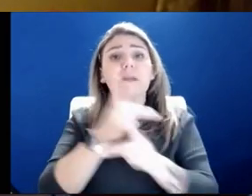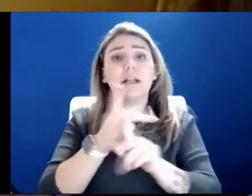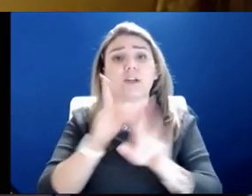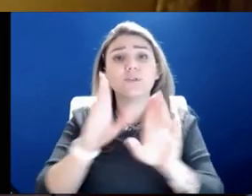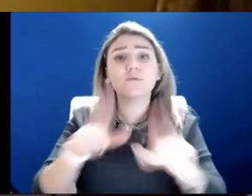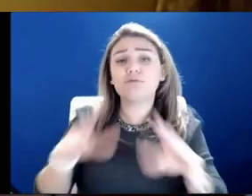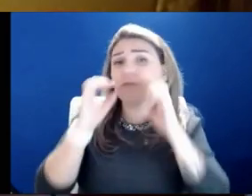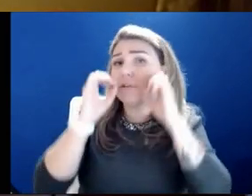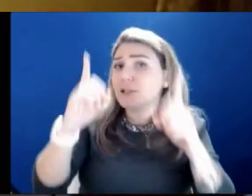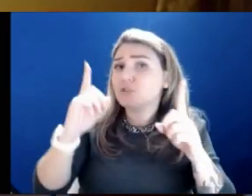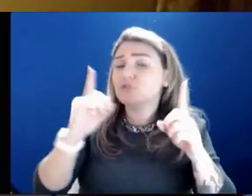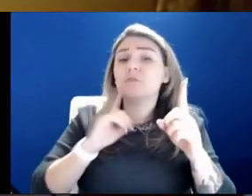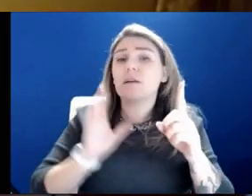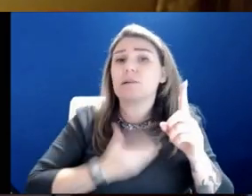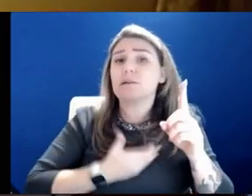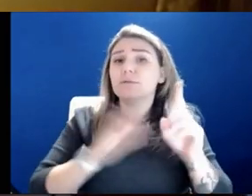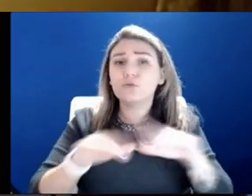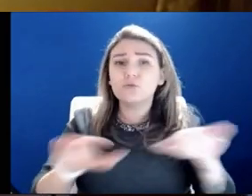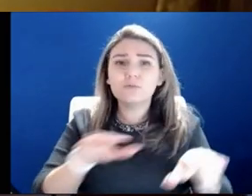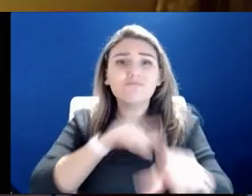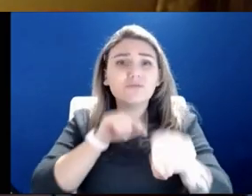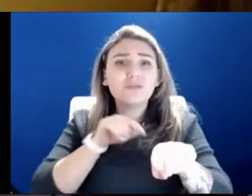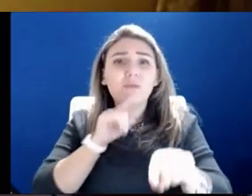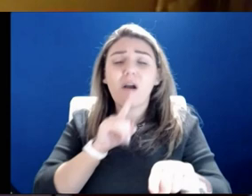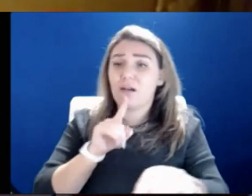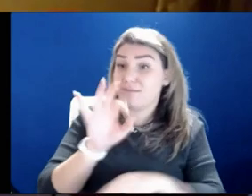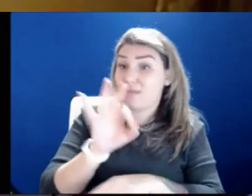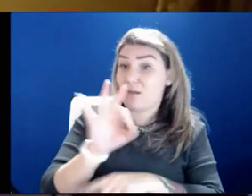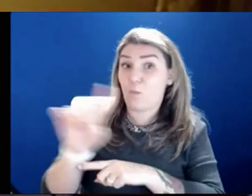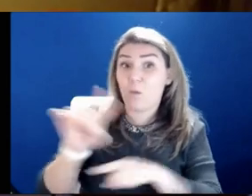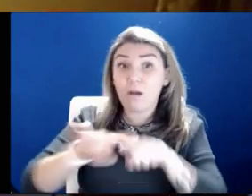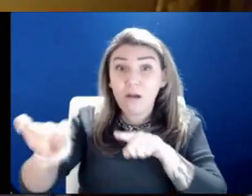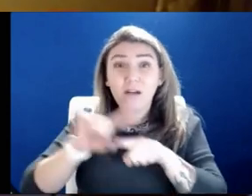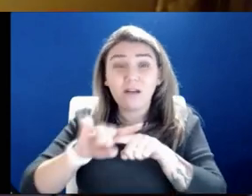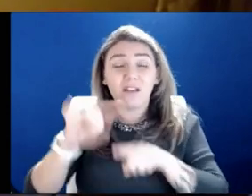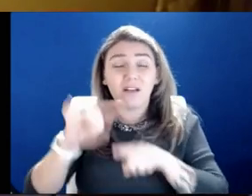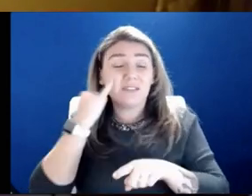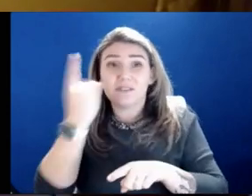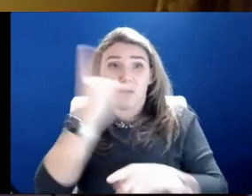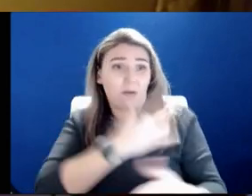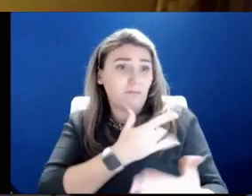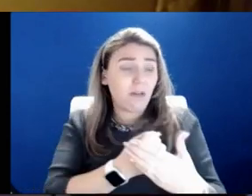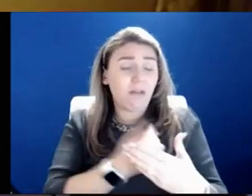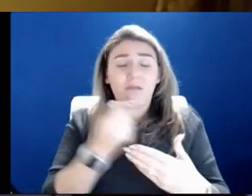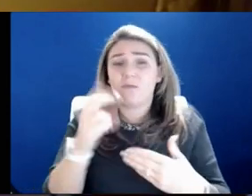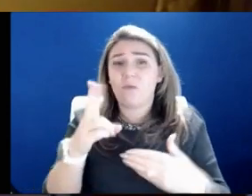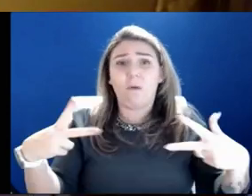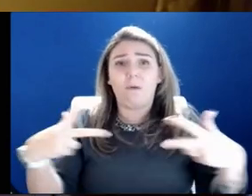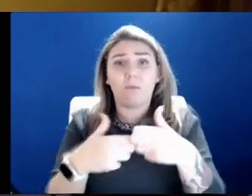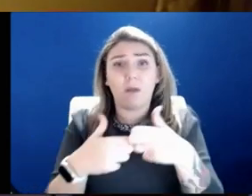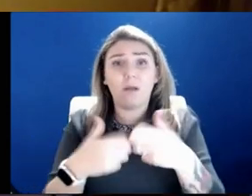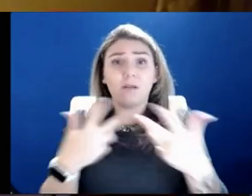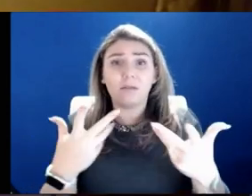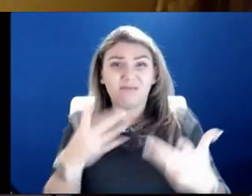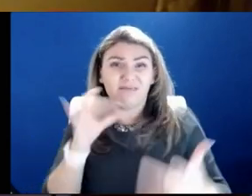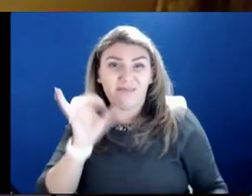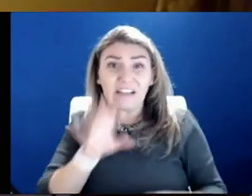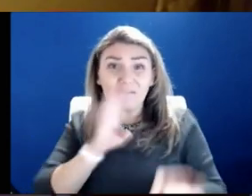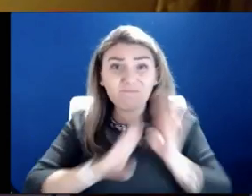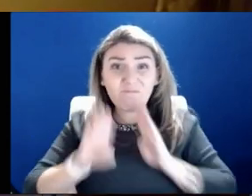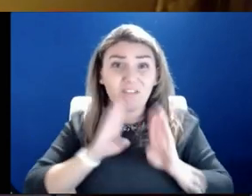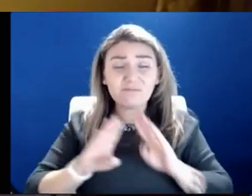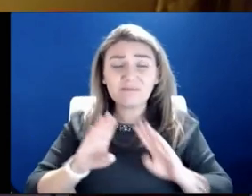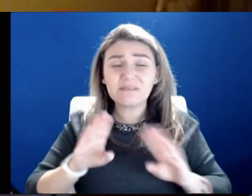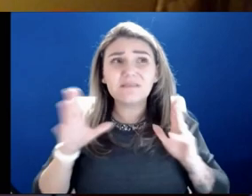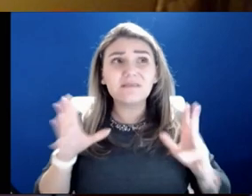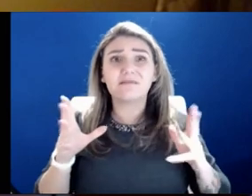children, to respond to a 911 call if someone's had a heart attack or a car accident, you know, that's, that's frustrating right now